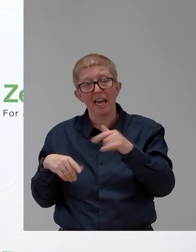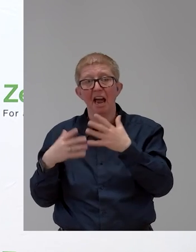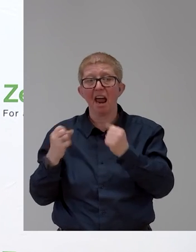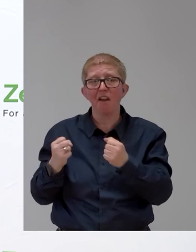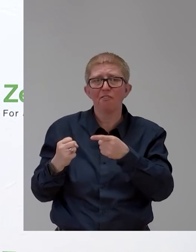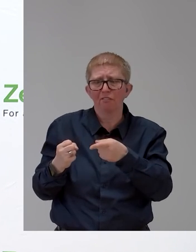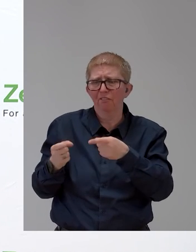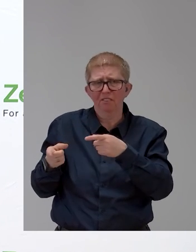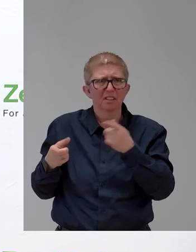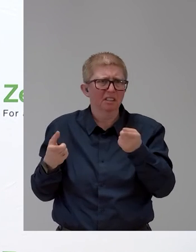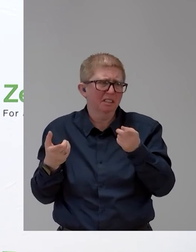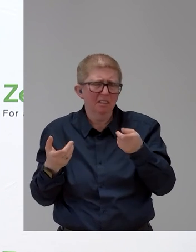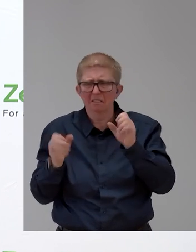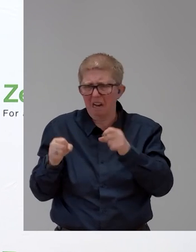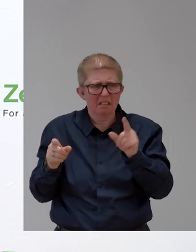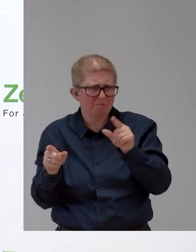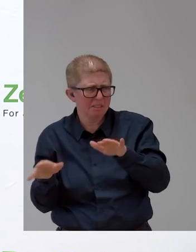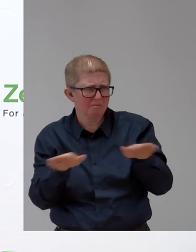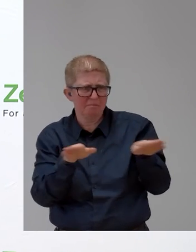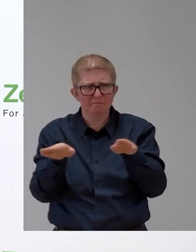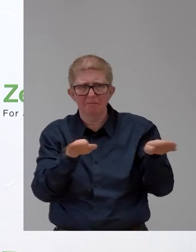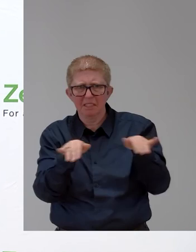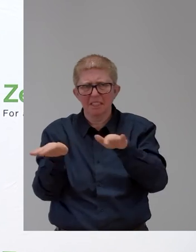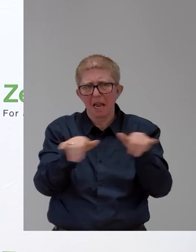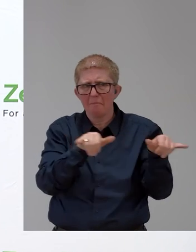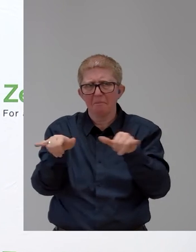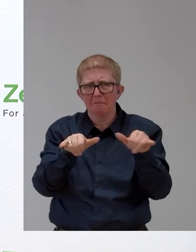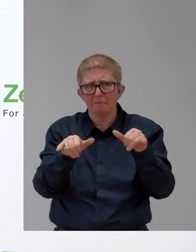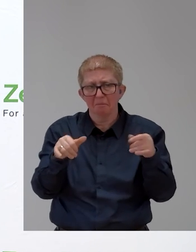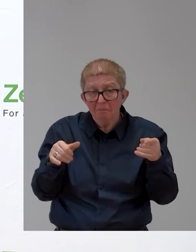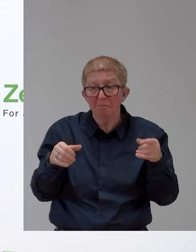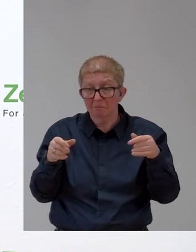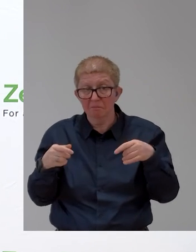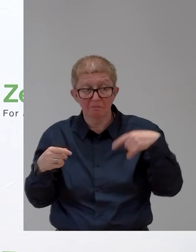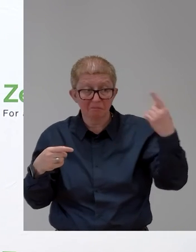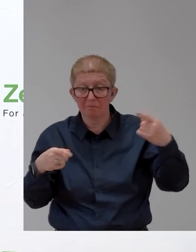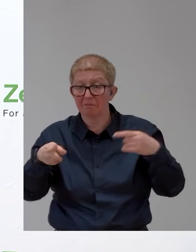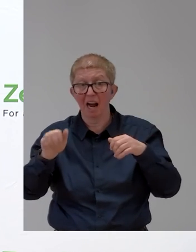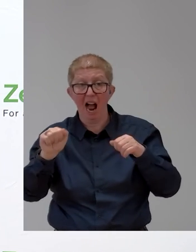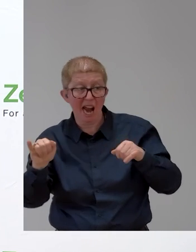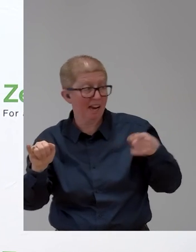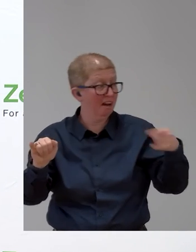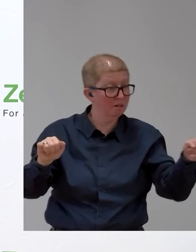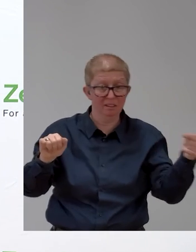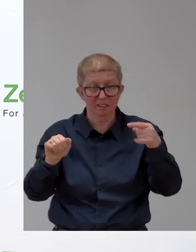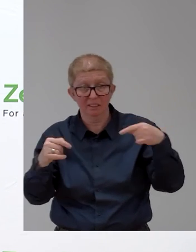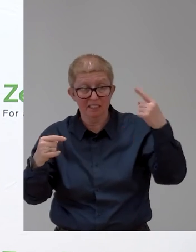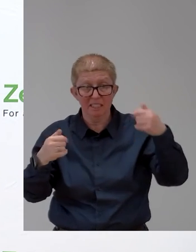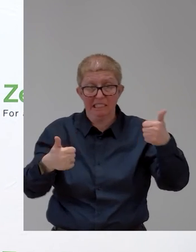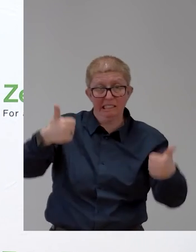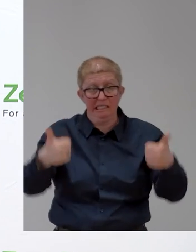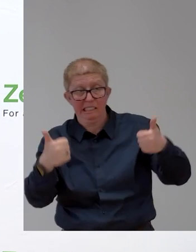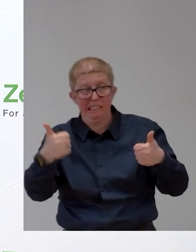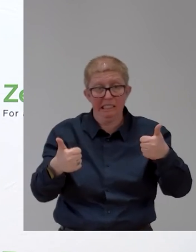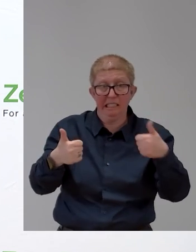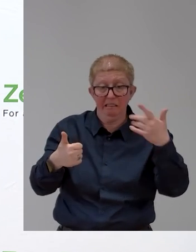as the device they developed. So in the future, it will be a race between them.